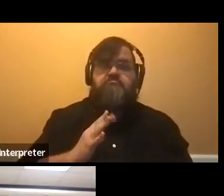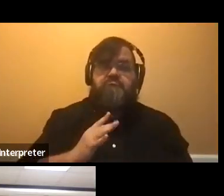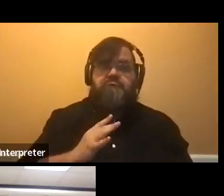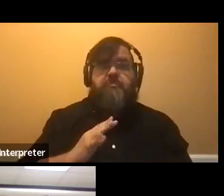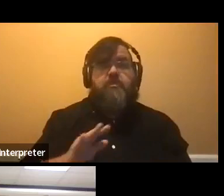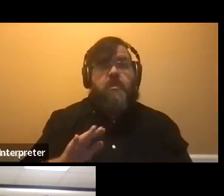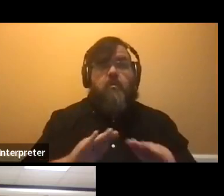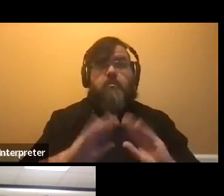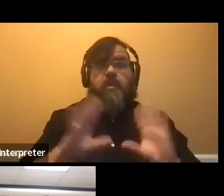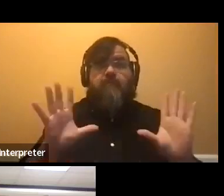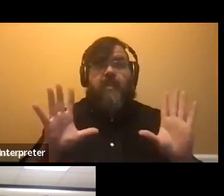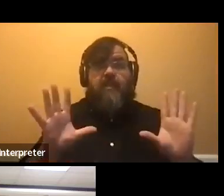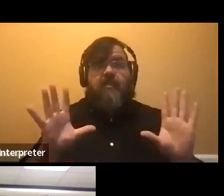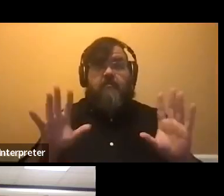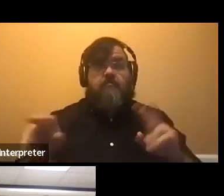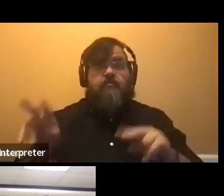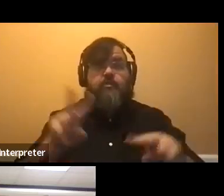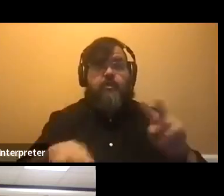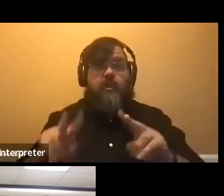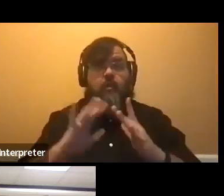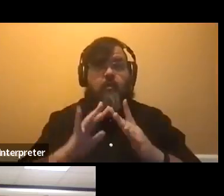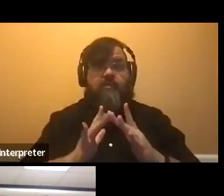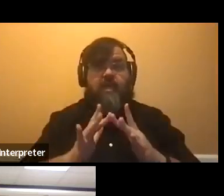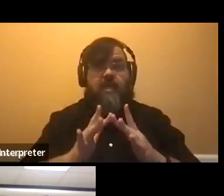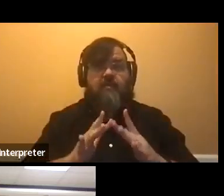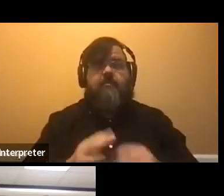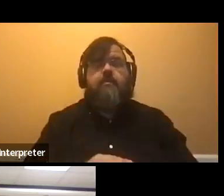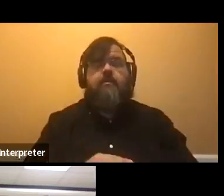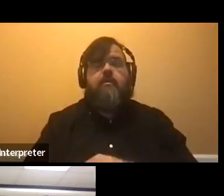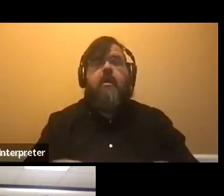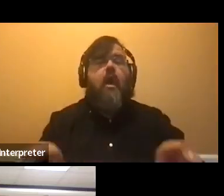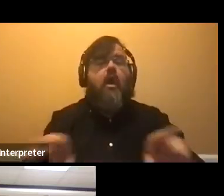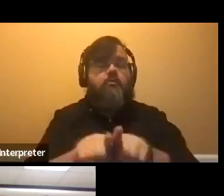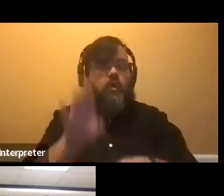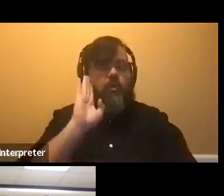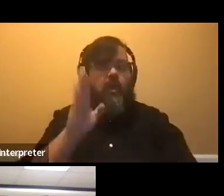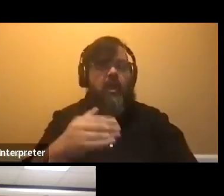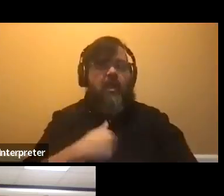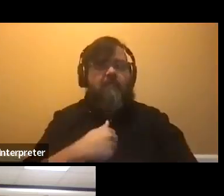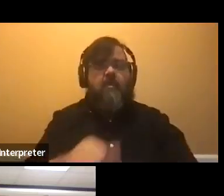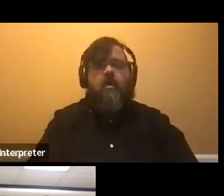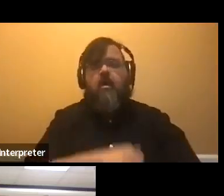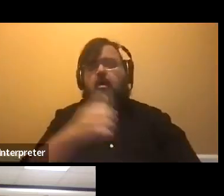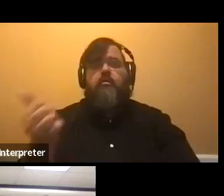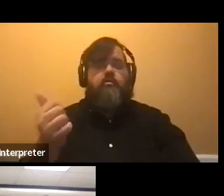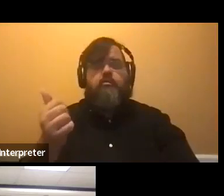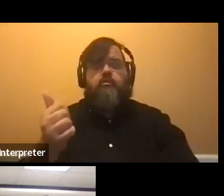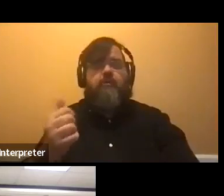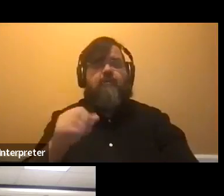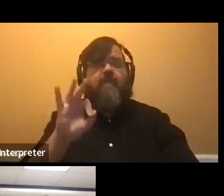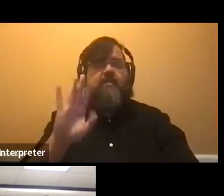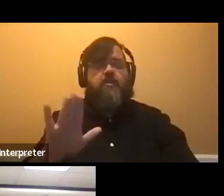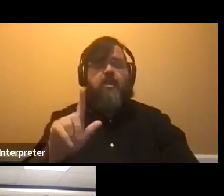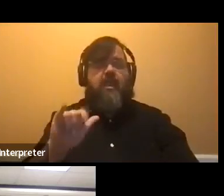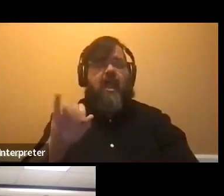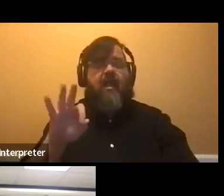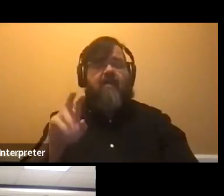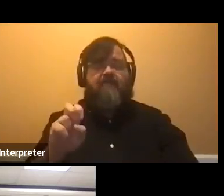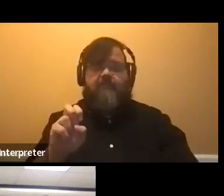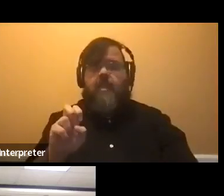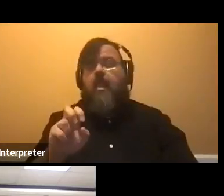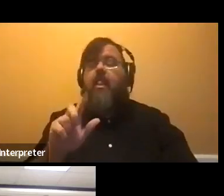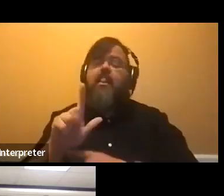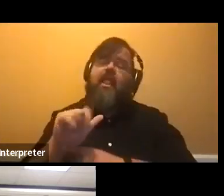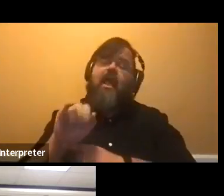website. Also, we will be holding another Facebook live later in the season, probably, um, October, November,